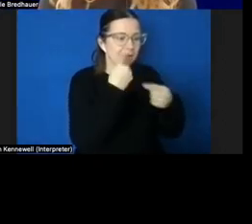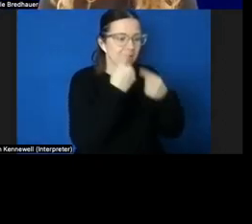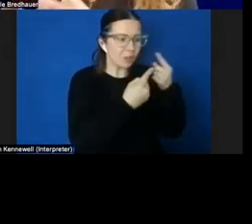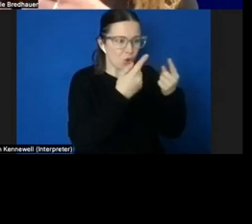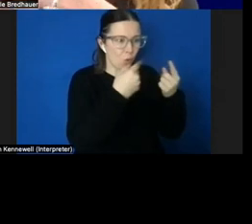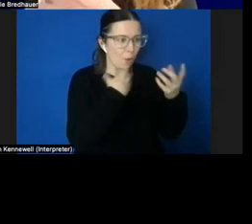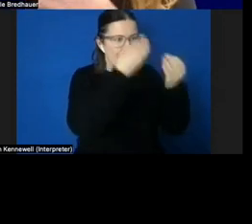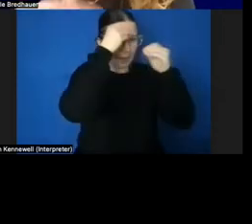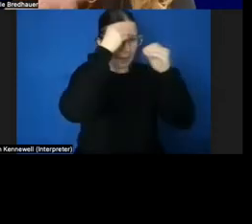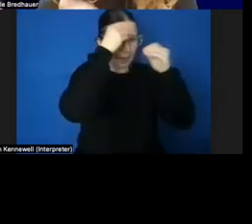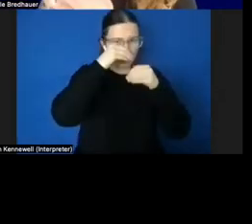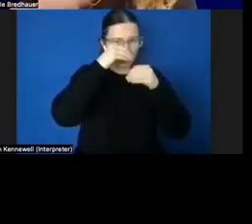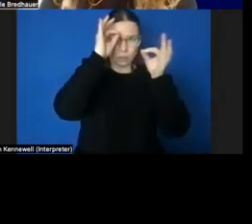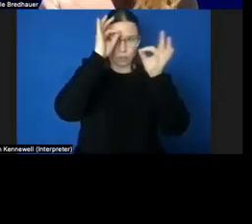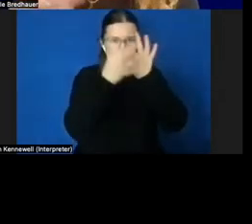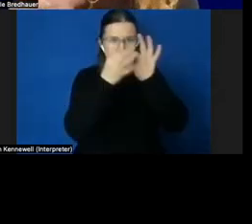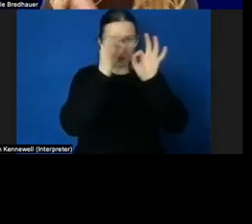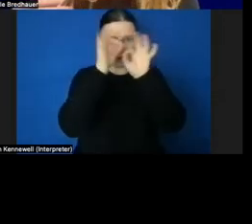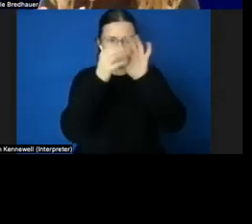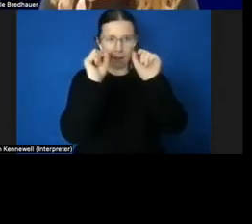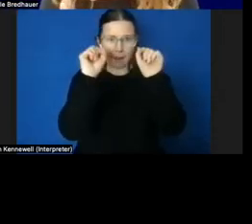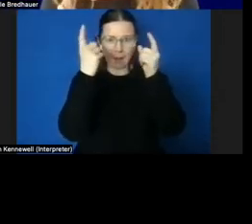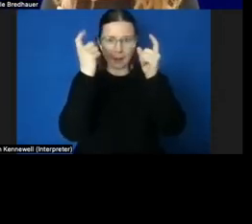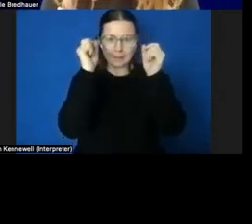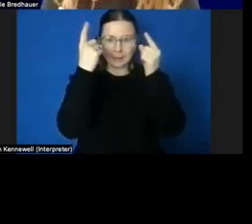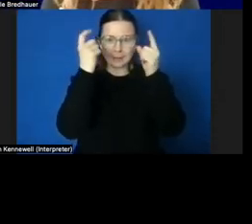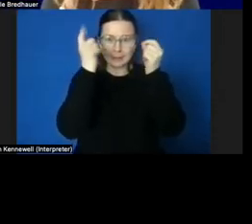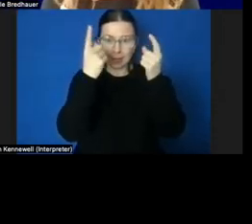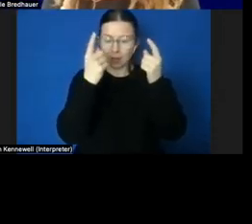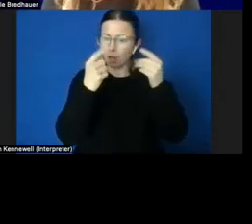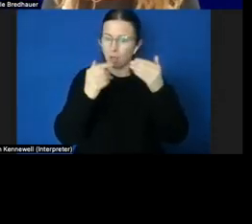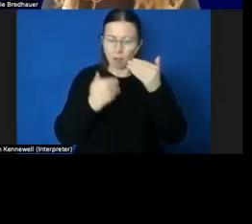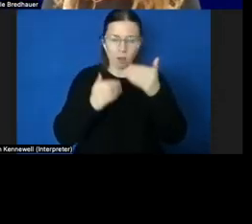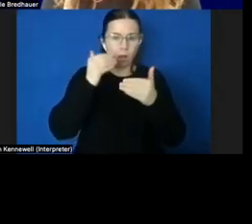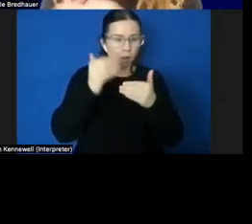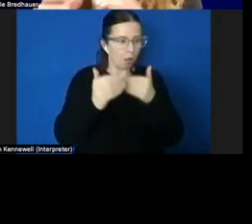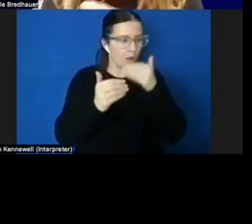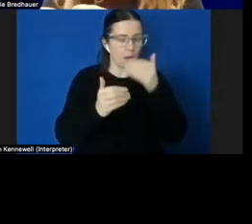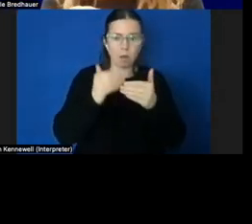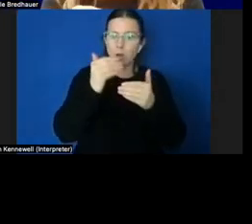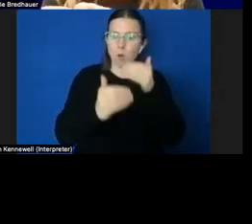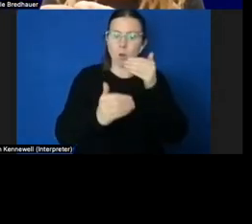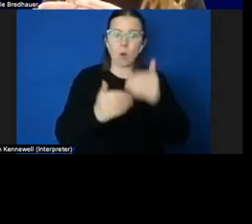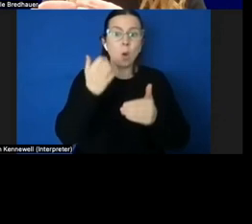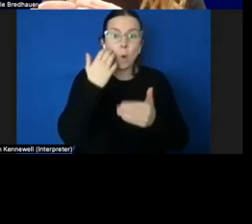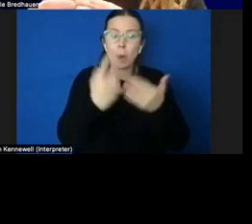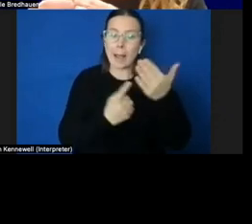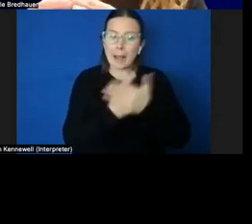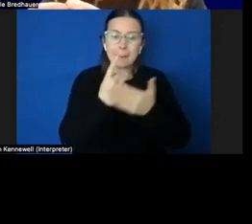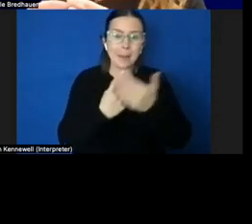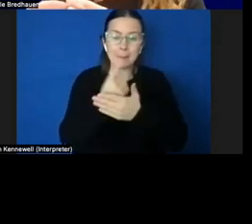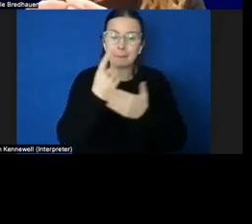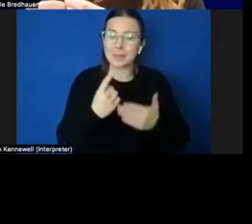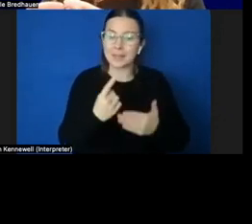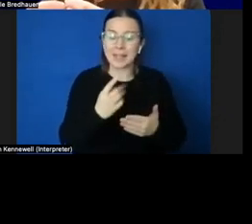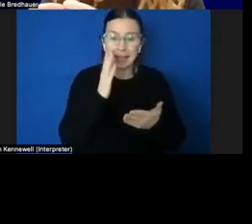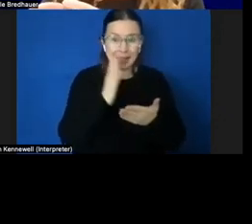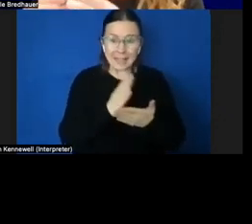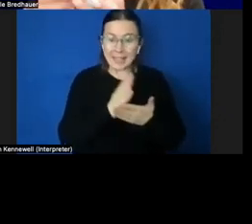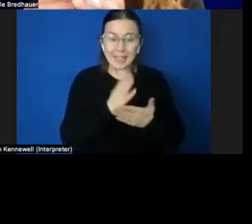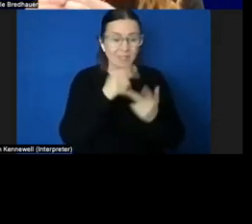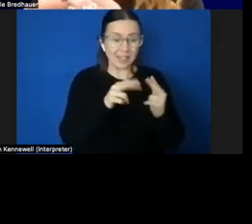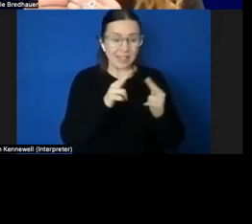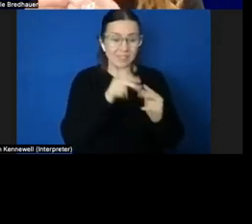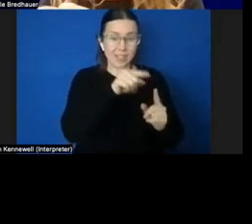And this is a reciprocal process that keeps on occurring, even if that movement for the